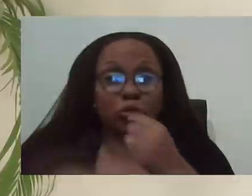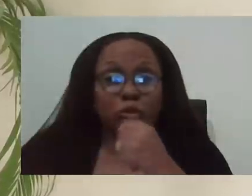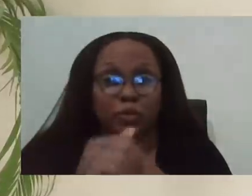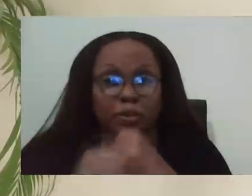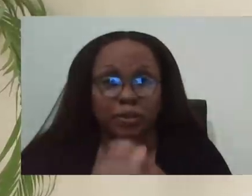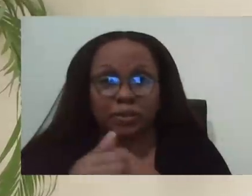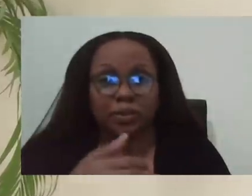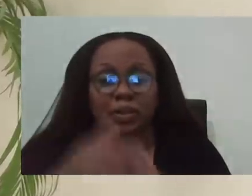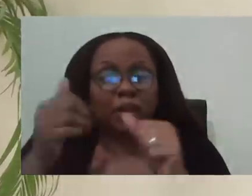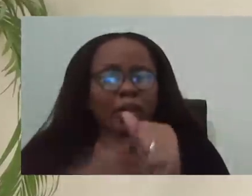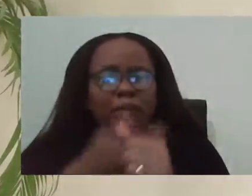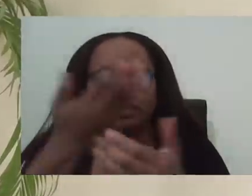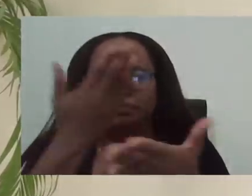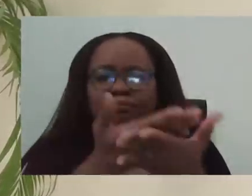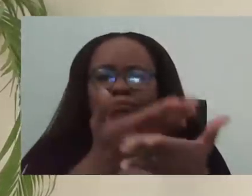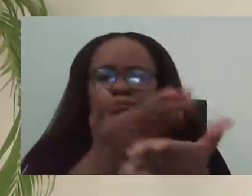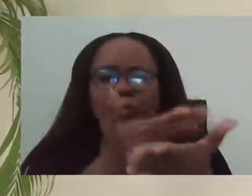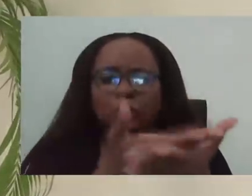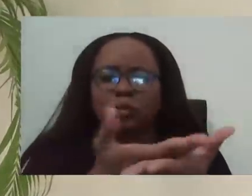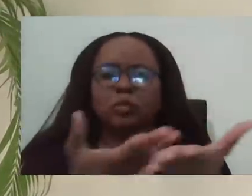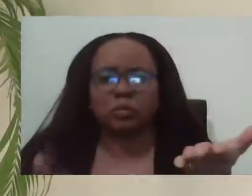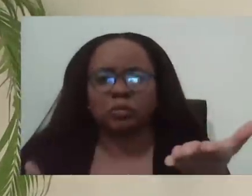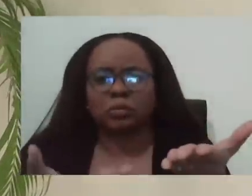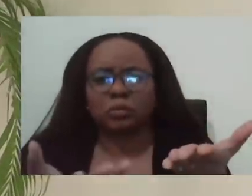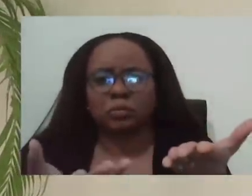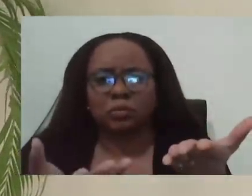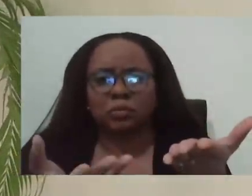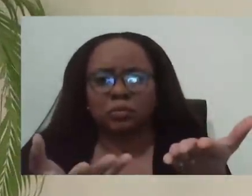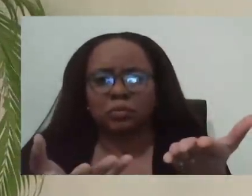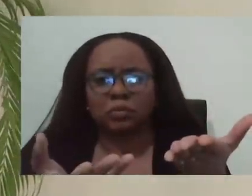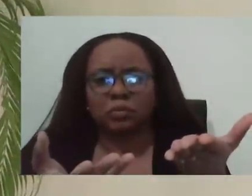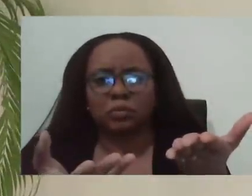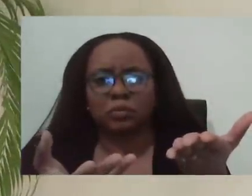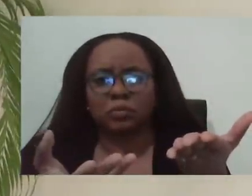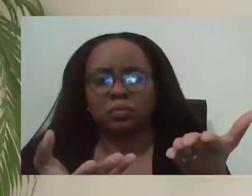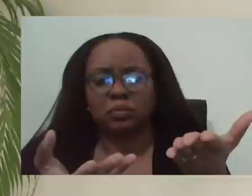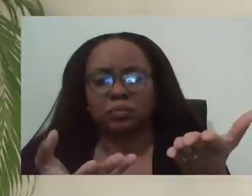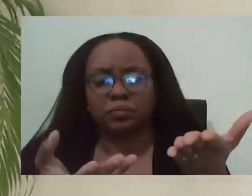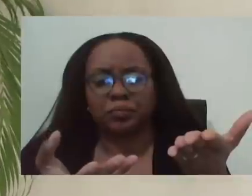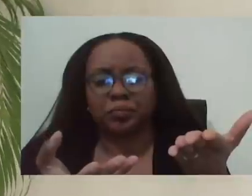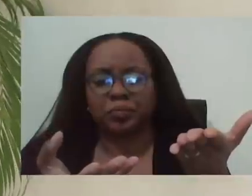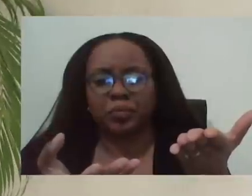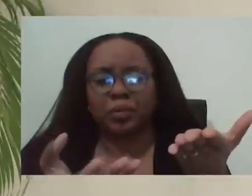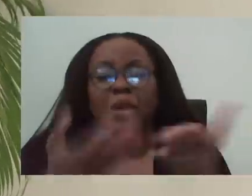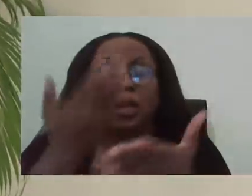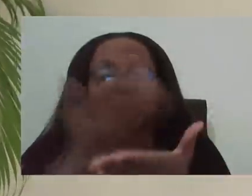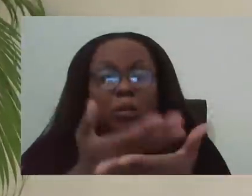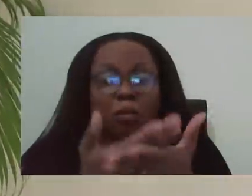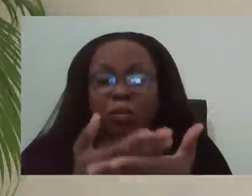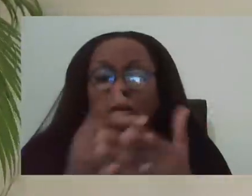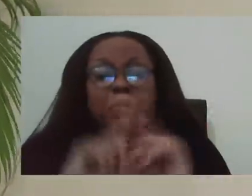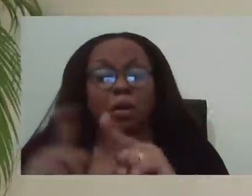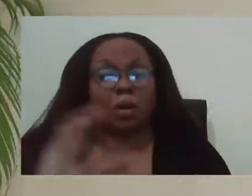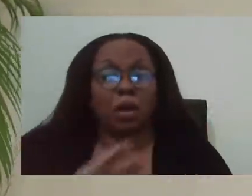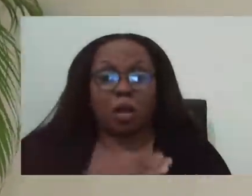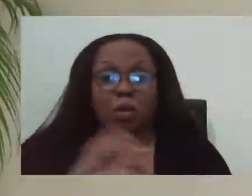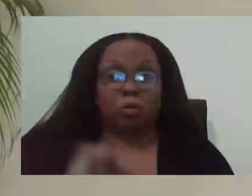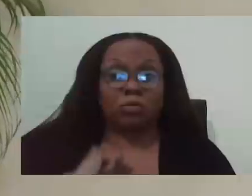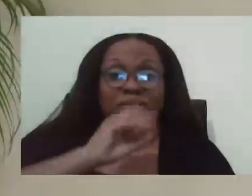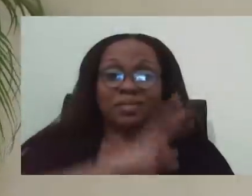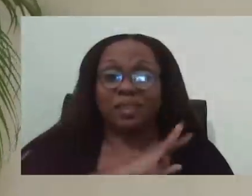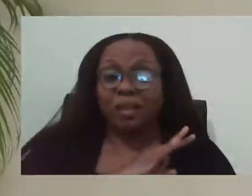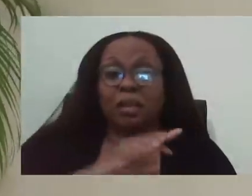things work. They're, they're best practice, uh, for management of NCDs. But because of our staffing levels and lack of